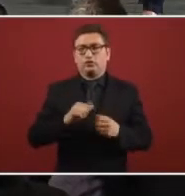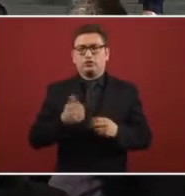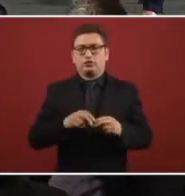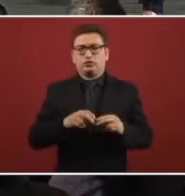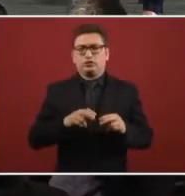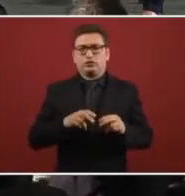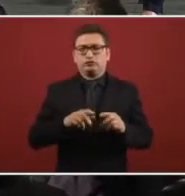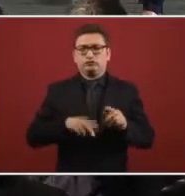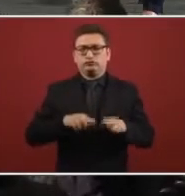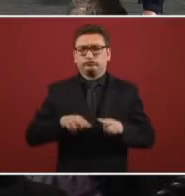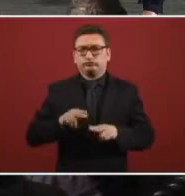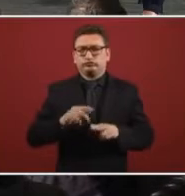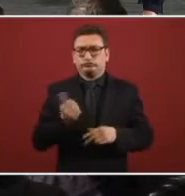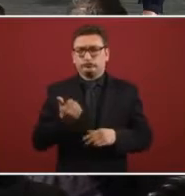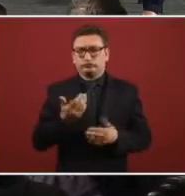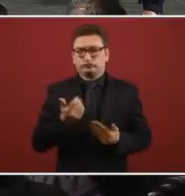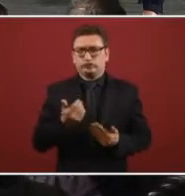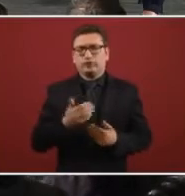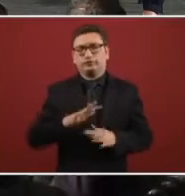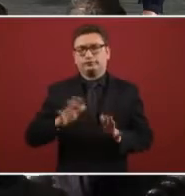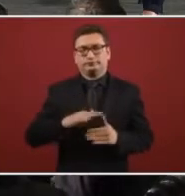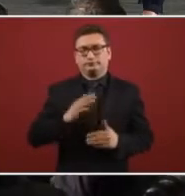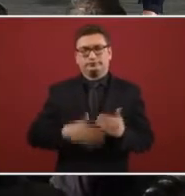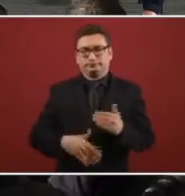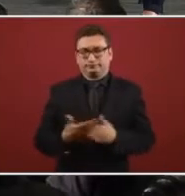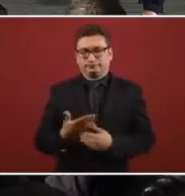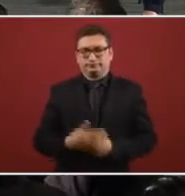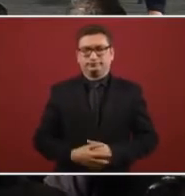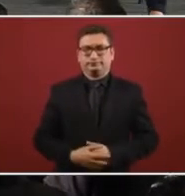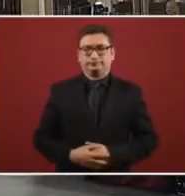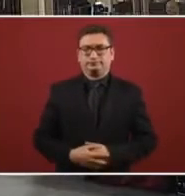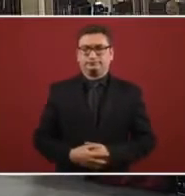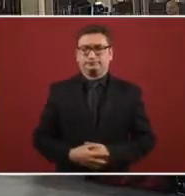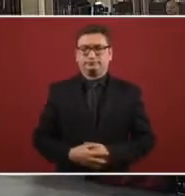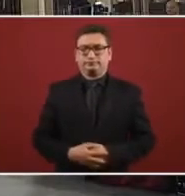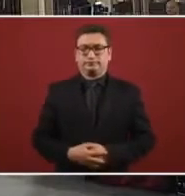uh... there's no more graphics no? okay so i guess that's it